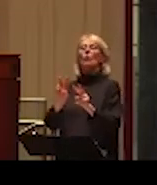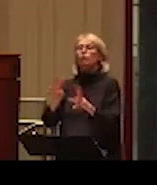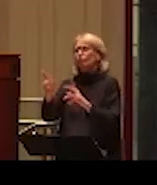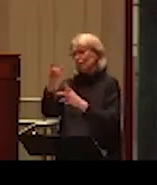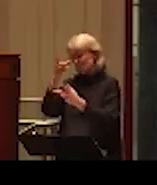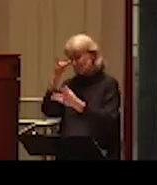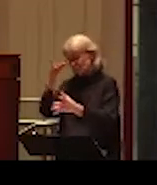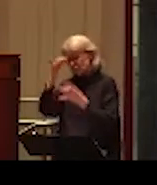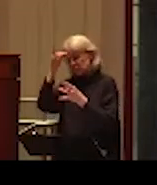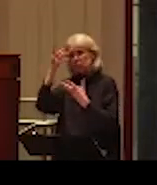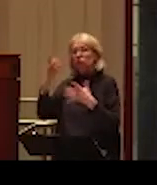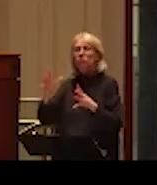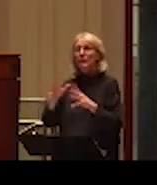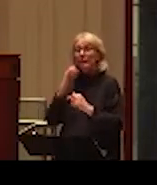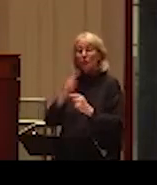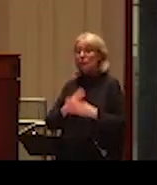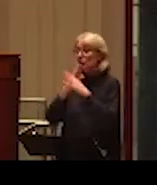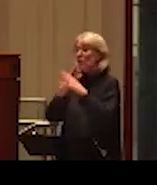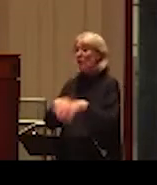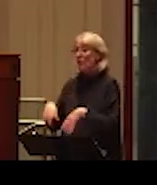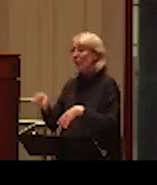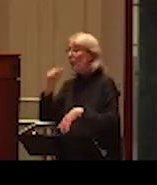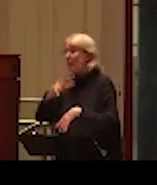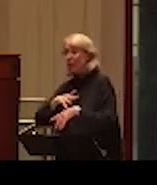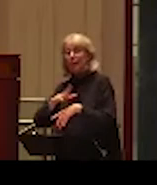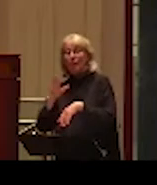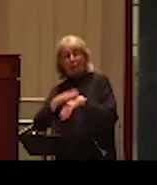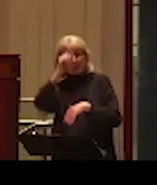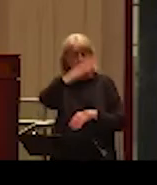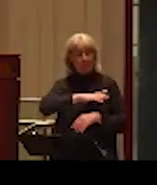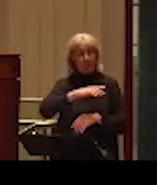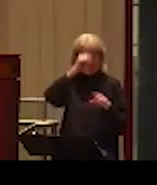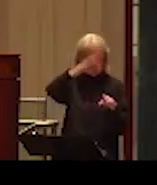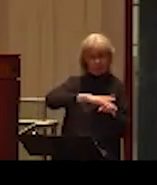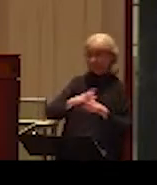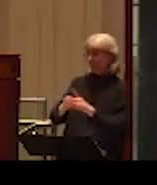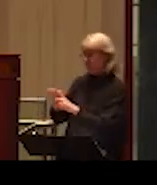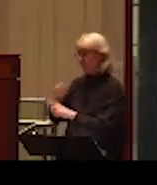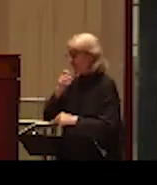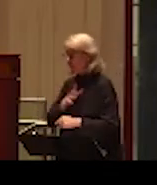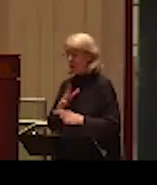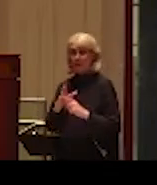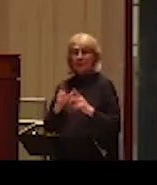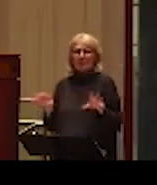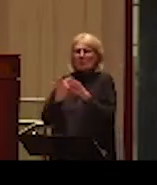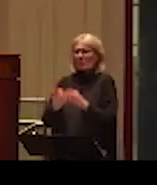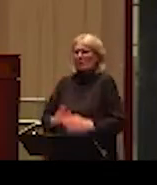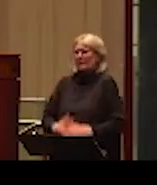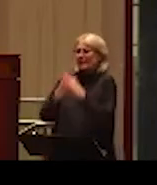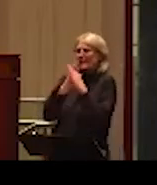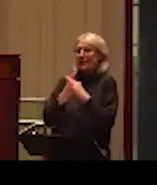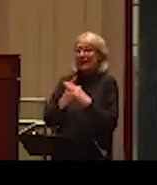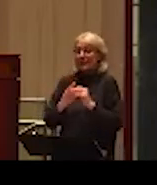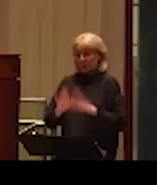So if we stop any violence perpetrated by women, by men, it's very important to stop. Because in this case, we can break the cycle of